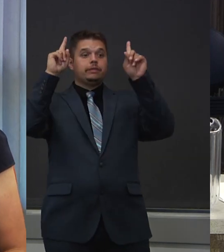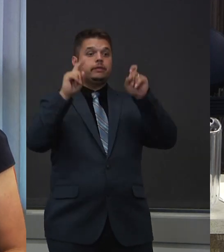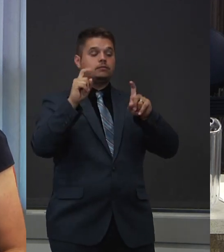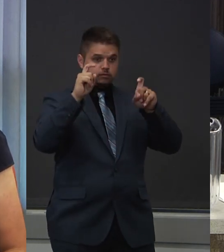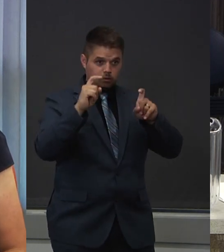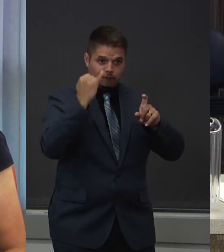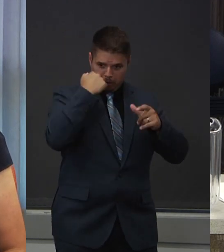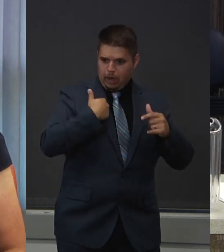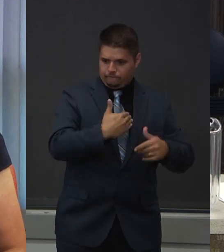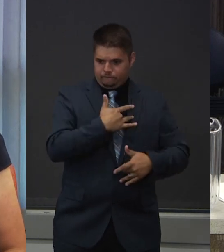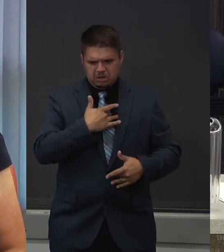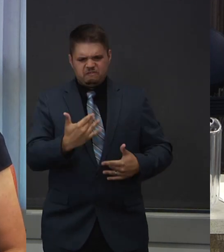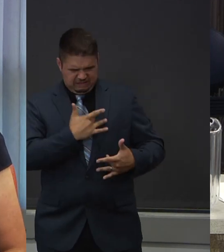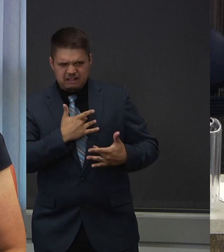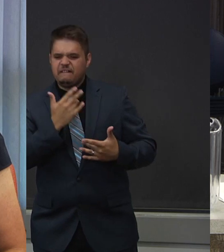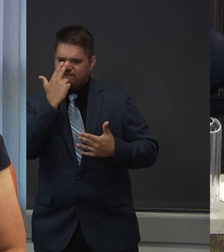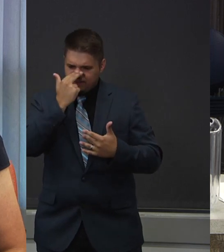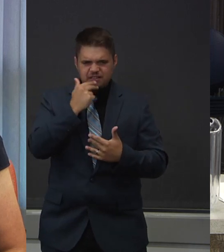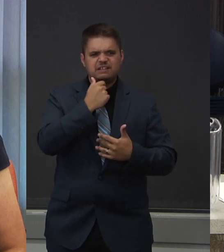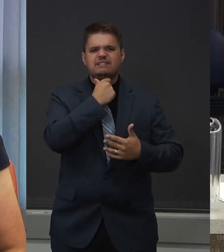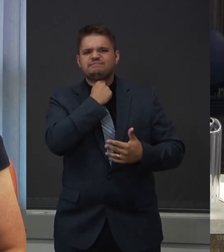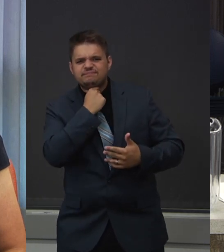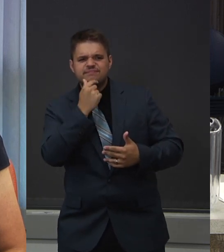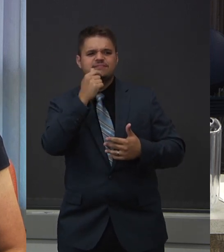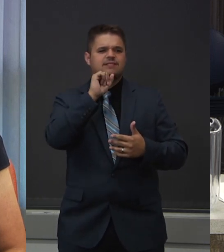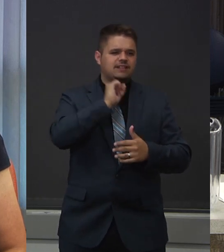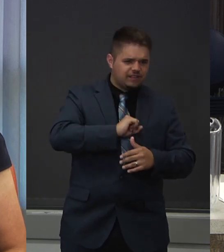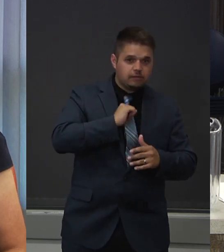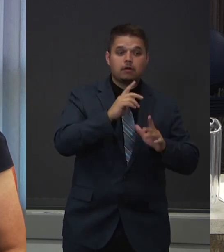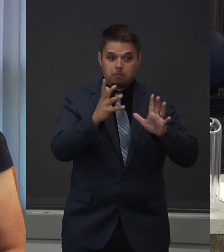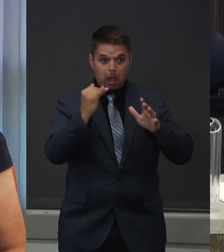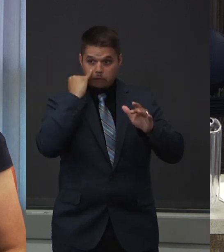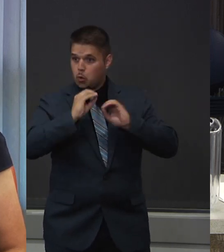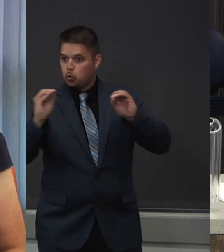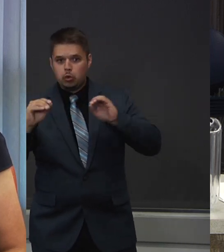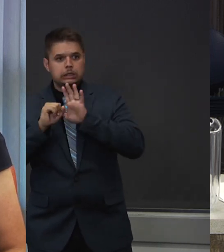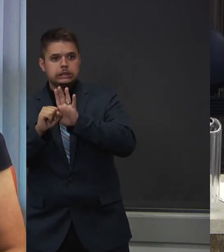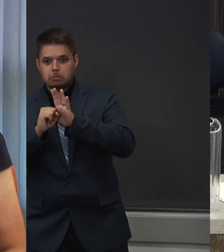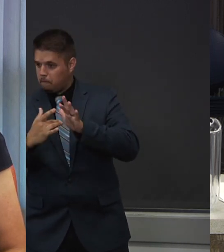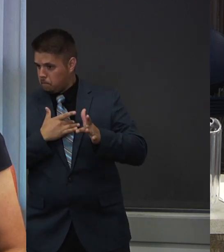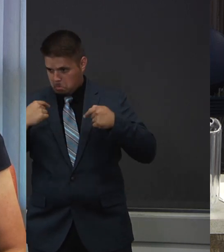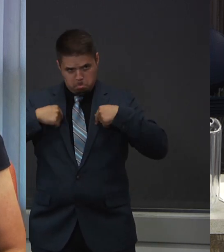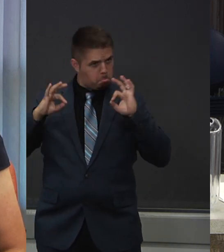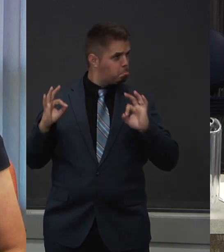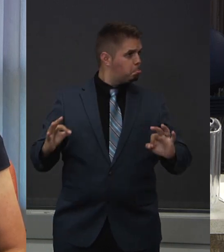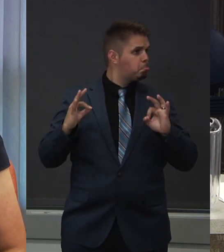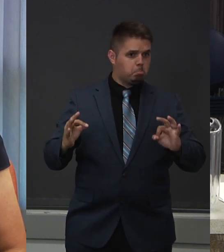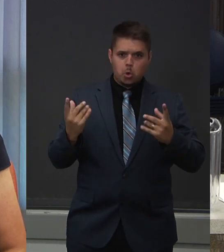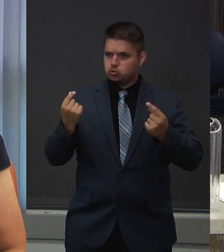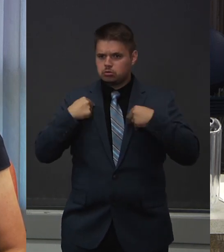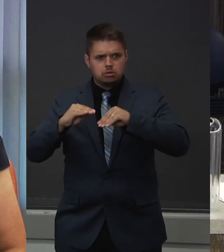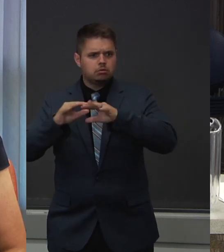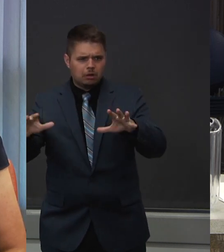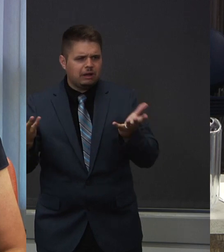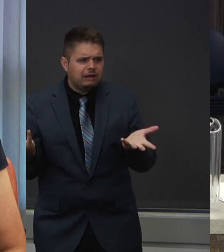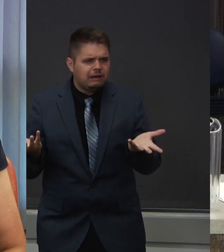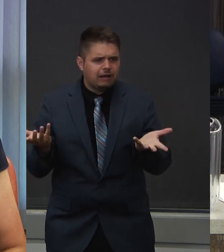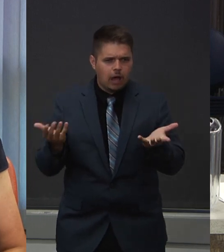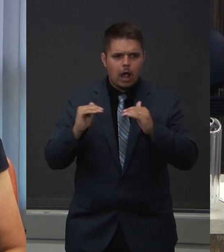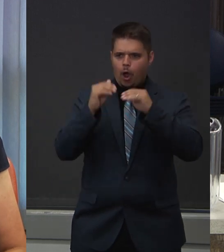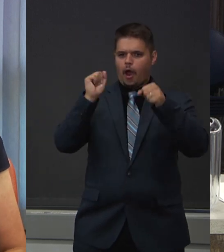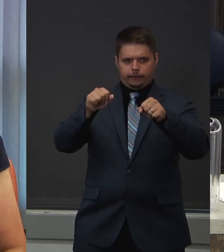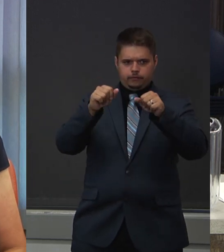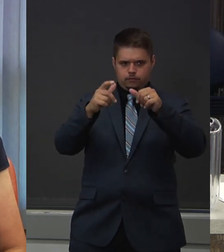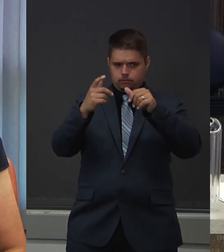know now asymptomatic carriers transmit. Help me understand how this guideline protects our communities and